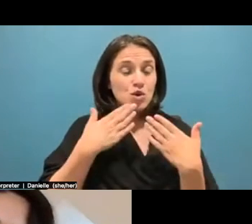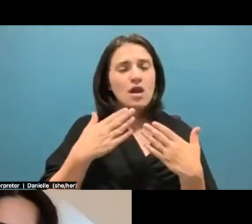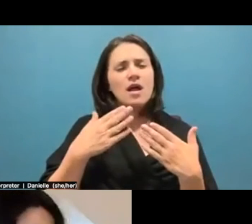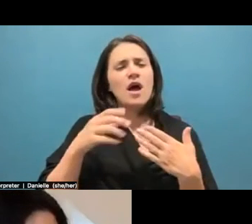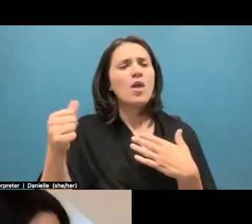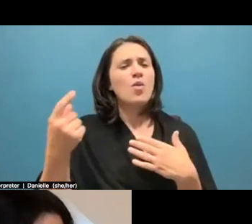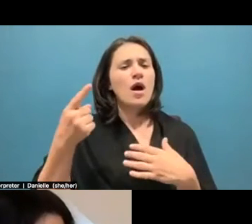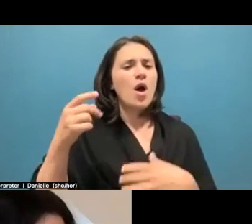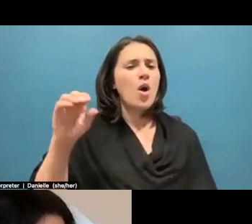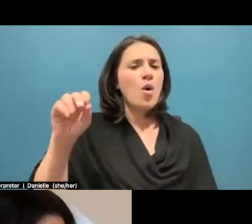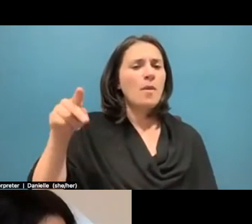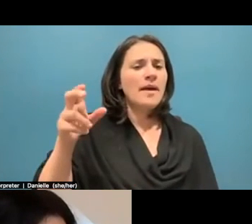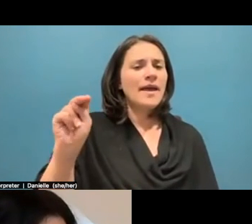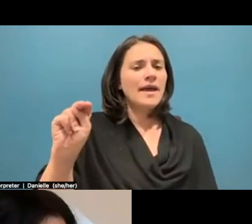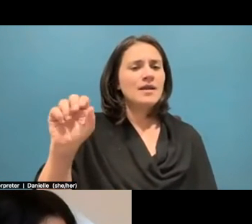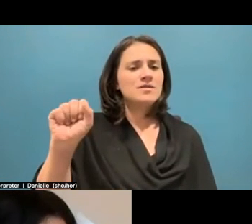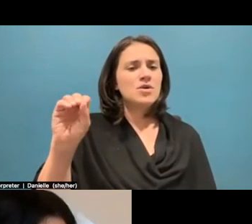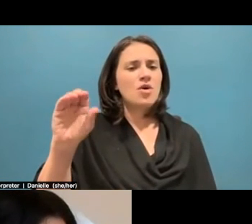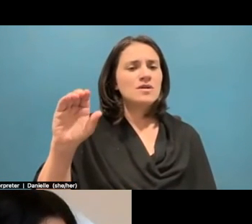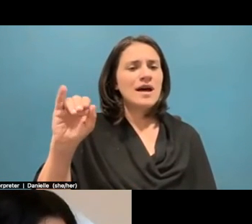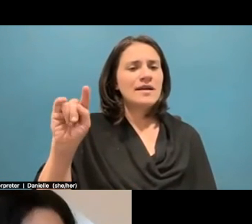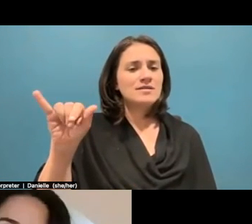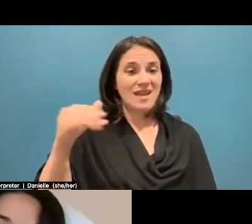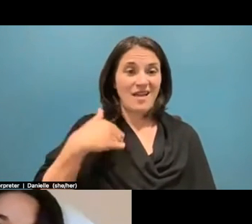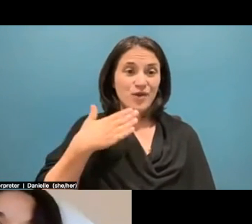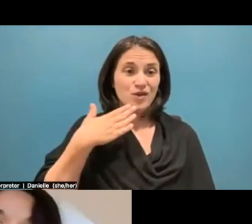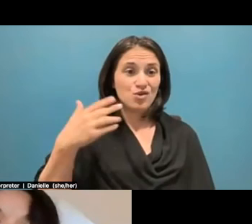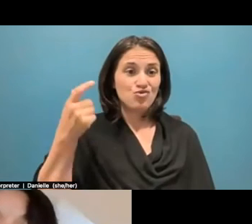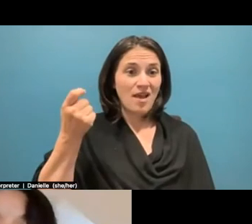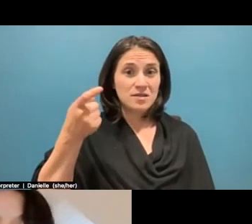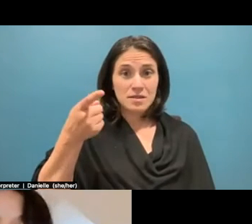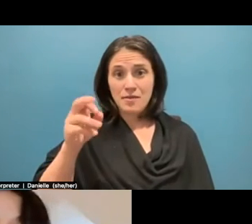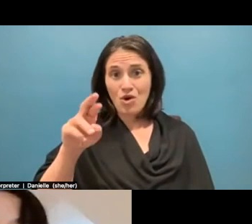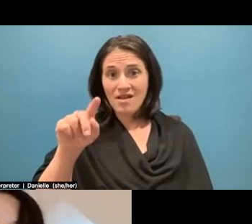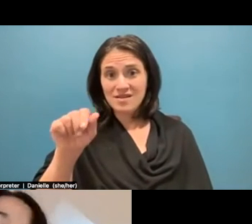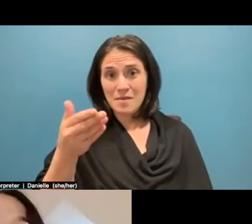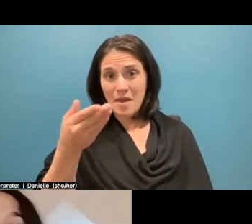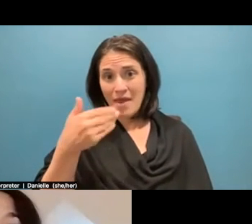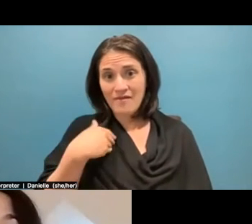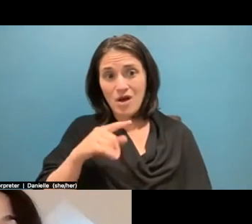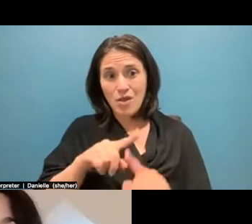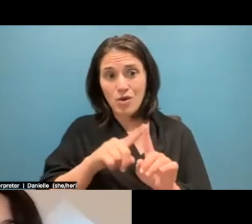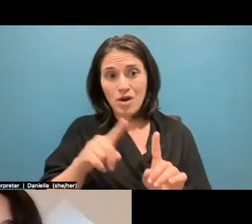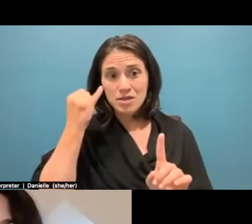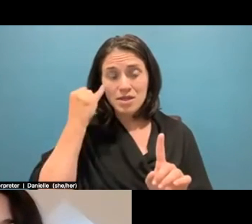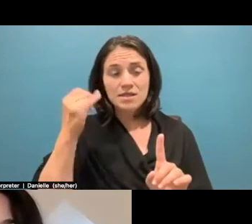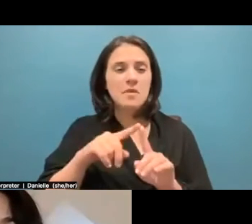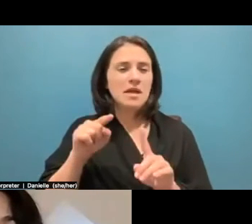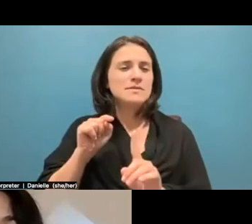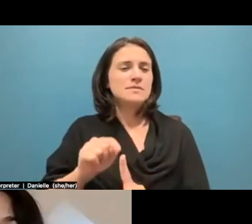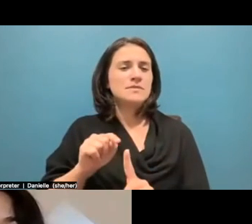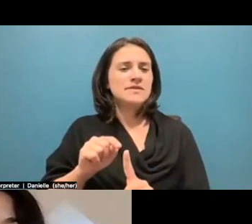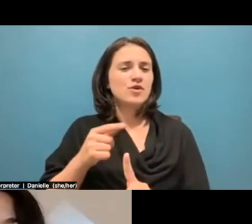good, uh, grants as well. Marquetta might have some ideas too, but like a lot of these are very like journalism specific grants. Um,